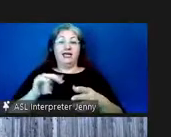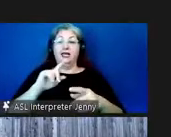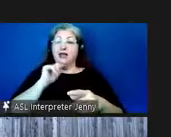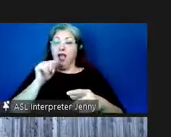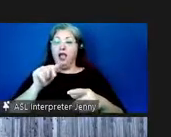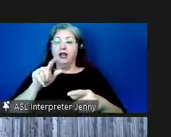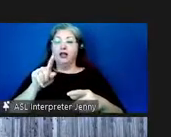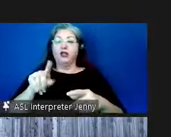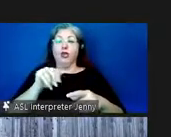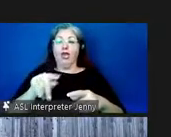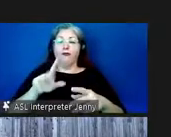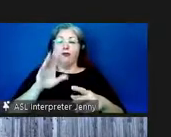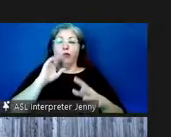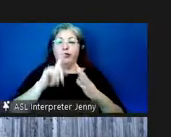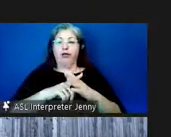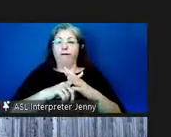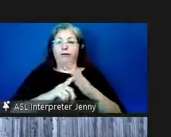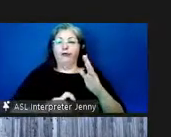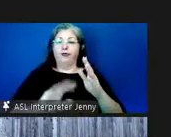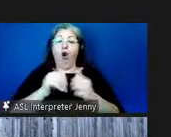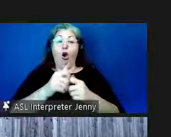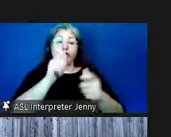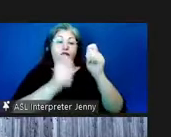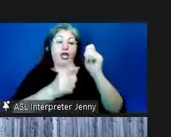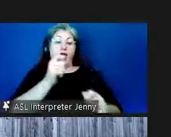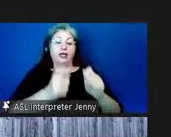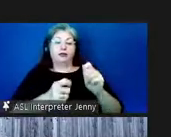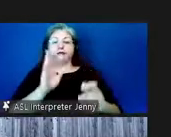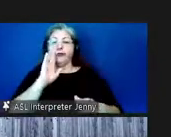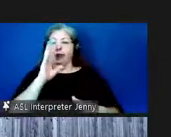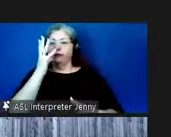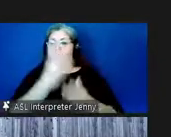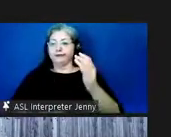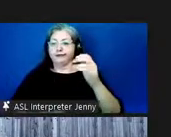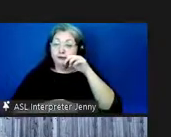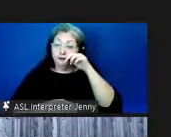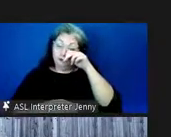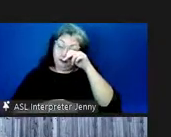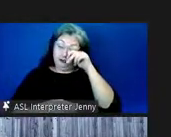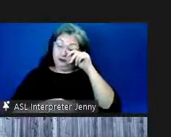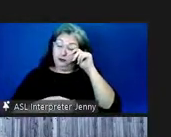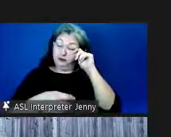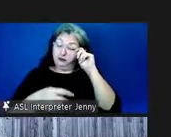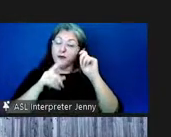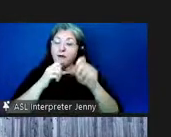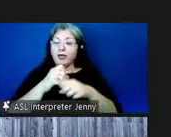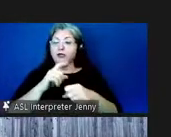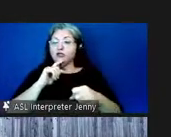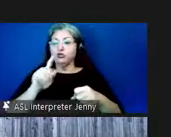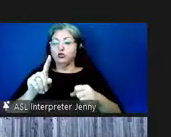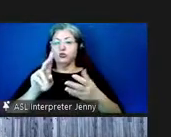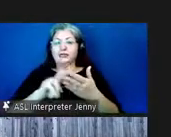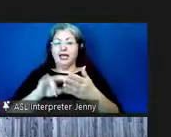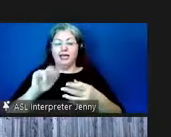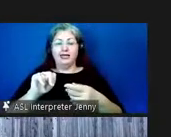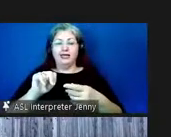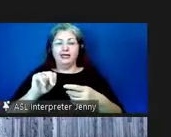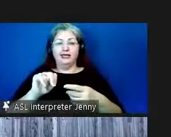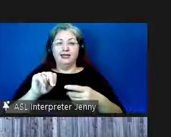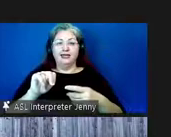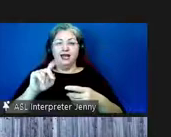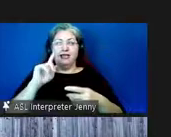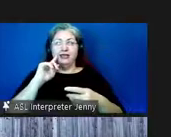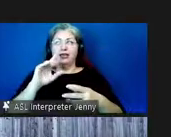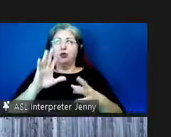will disappear uh and then all your work will disappear so what you want to do is make sure that you sign in and otherwise it will disappear i think